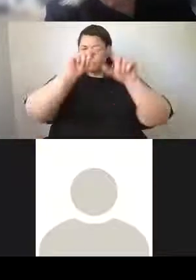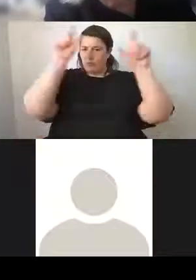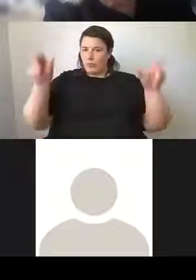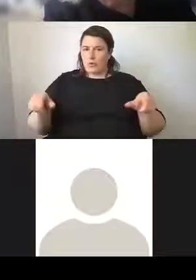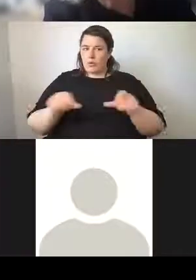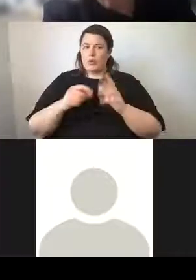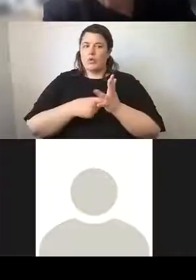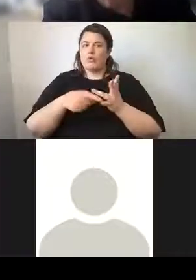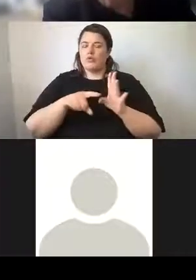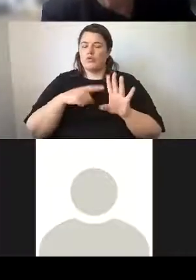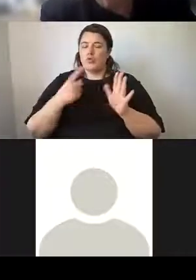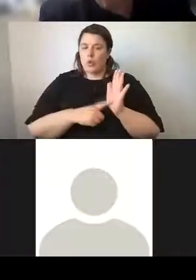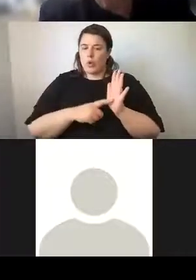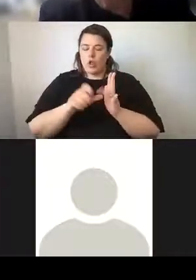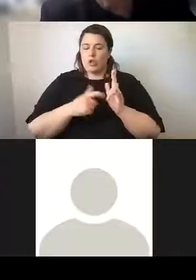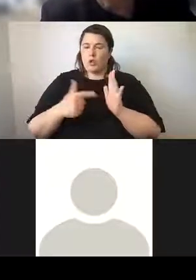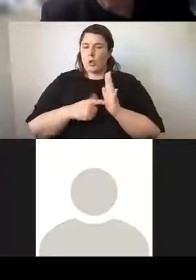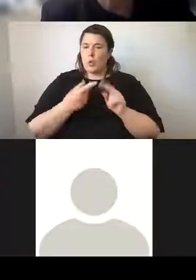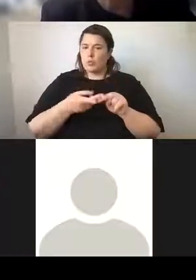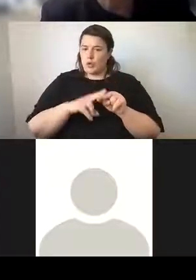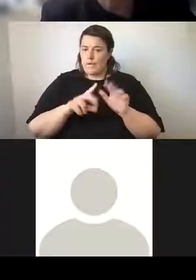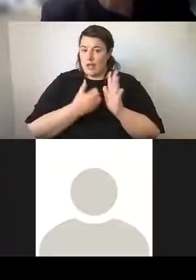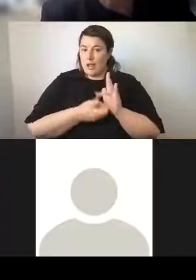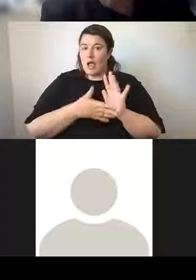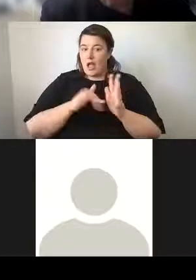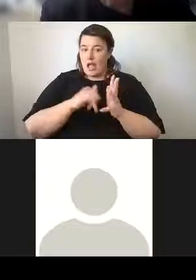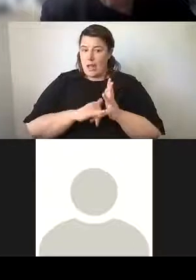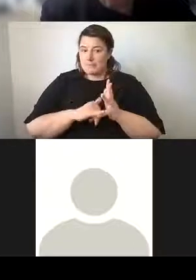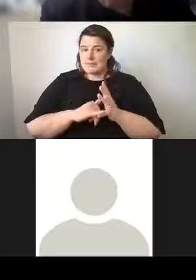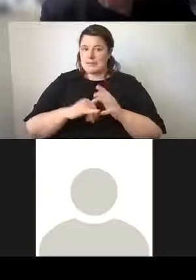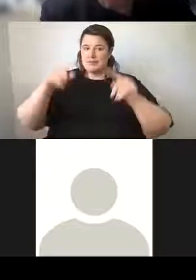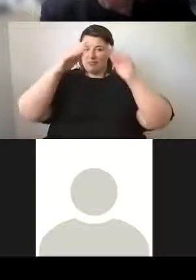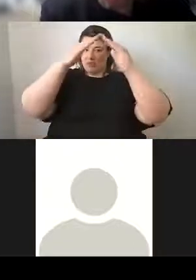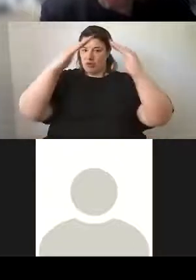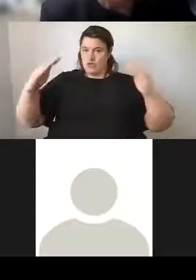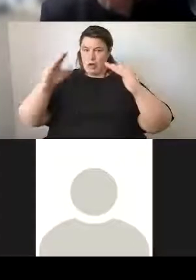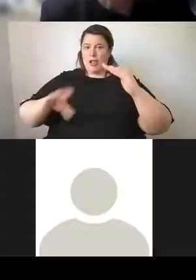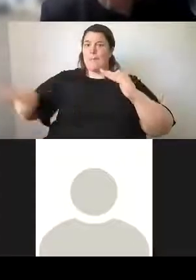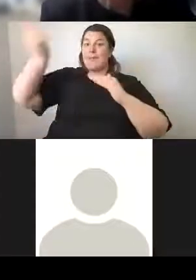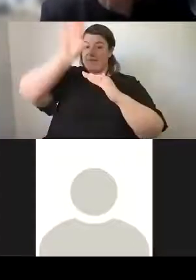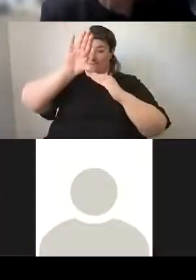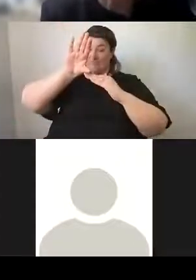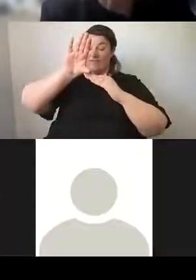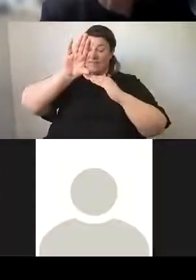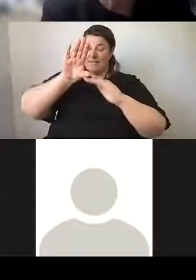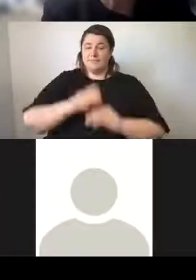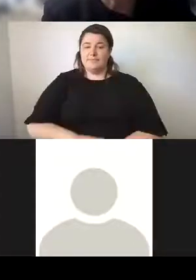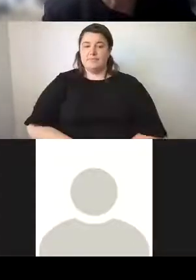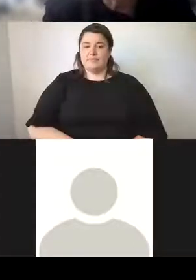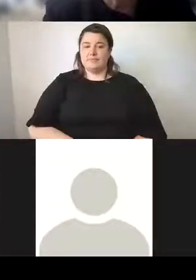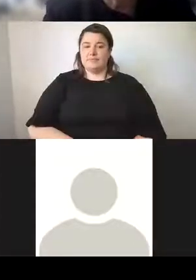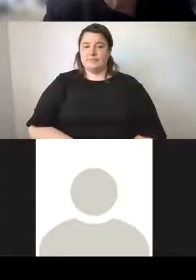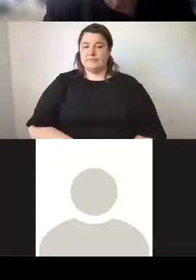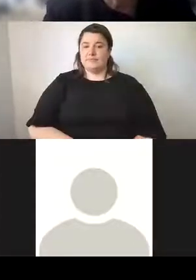building above the triangular pediment at the entrance. And inside the triangle is the badge of